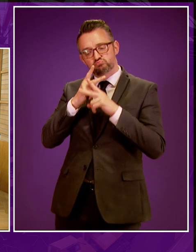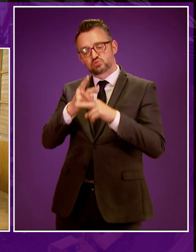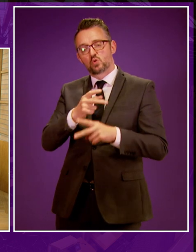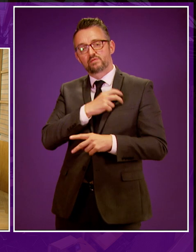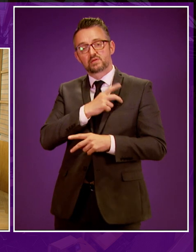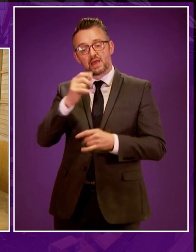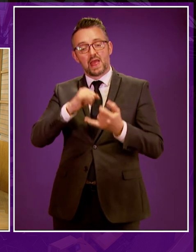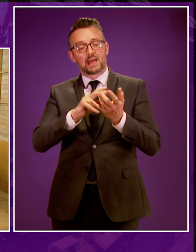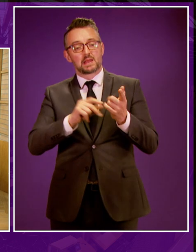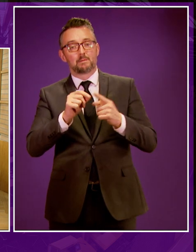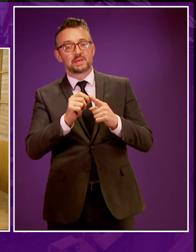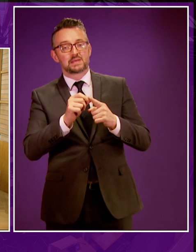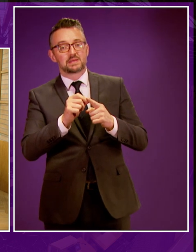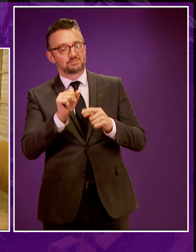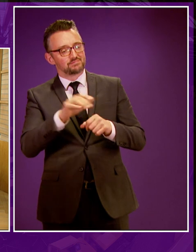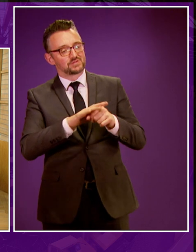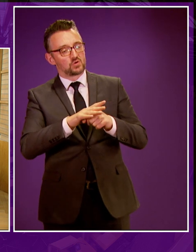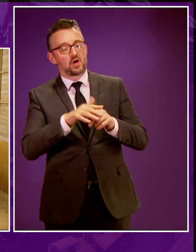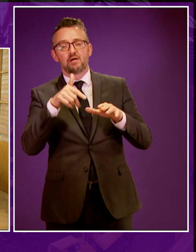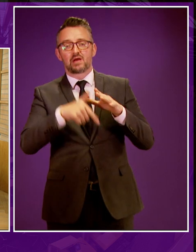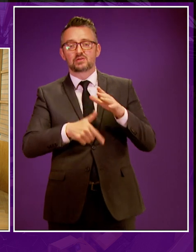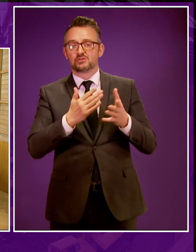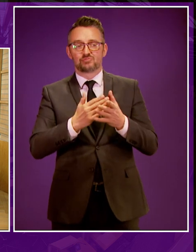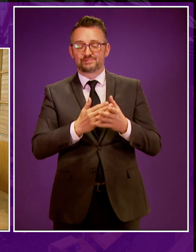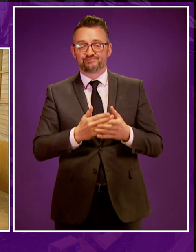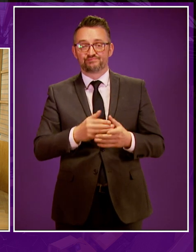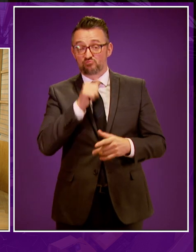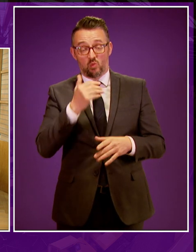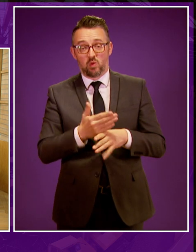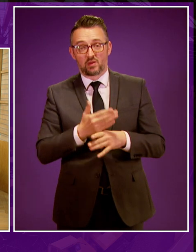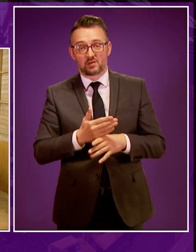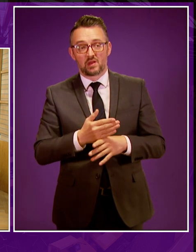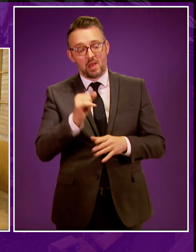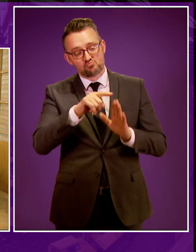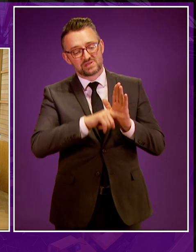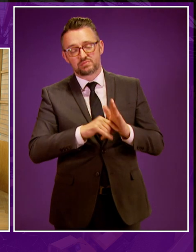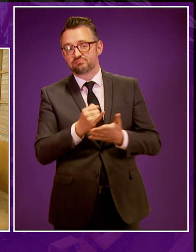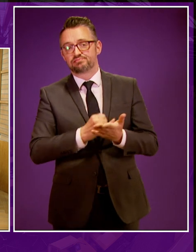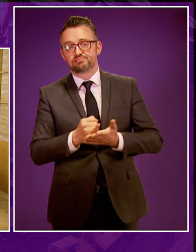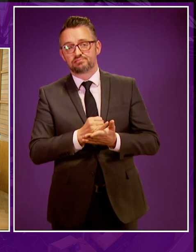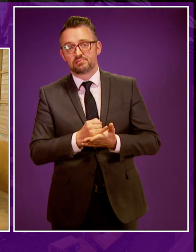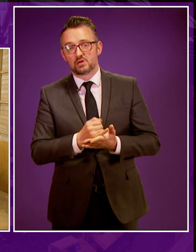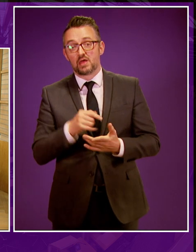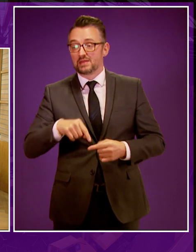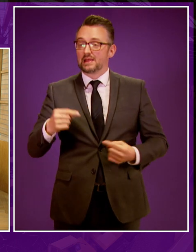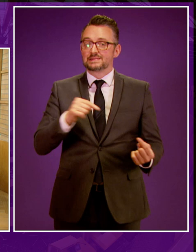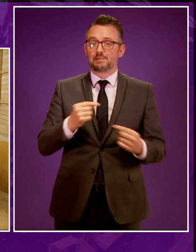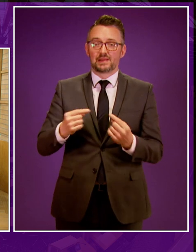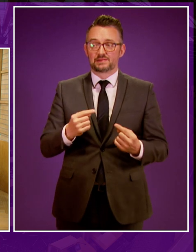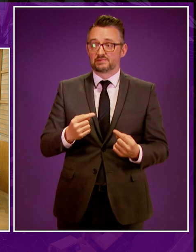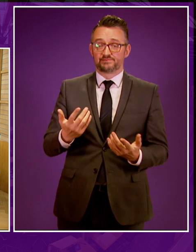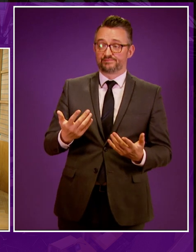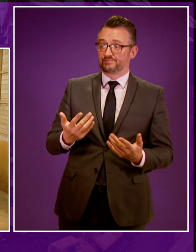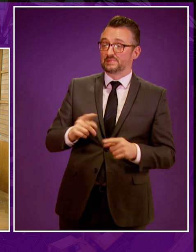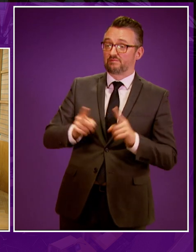The SNP's position on fracking has been nothing short of impractical and badly principled. sadly, nothing in this debate has shown it to be